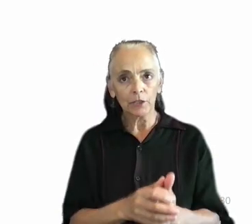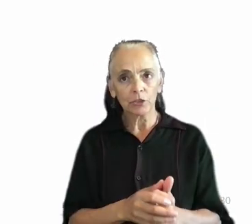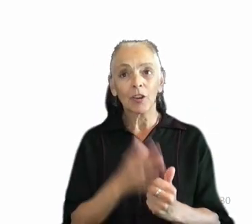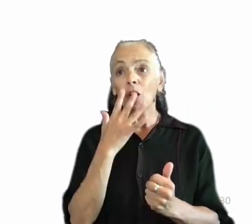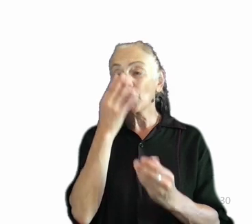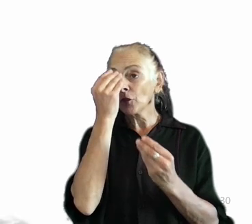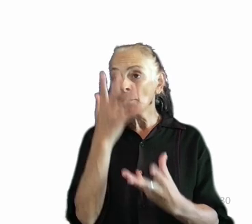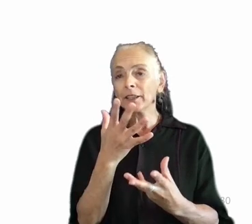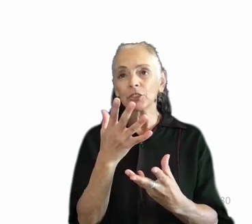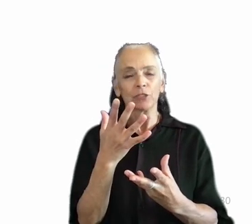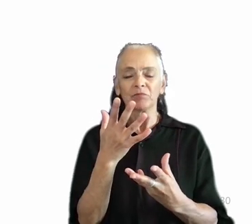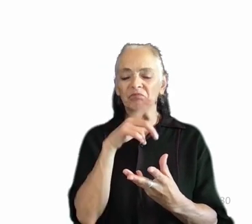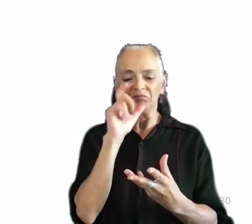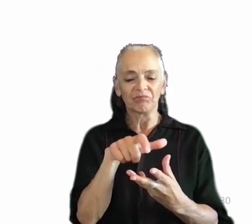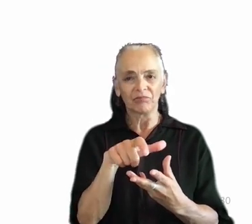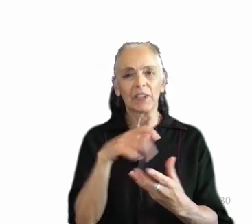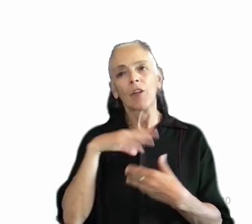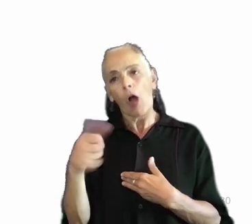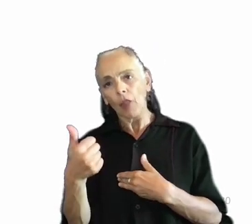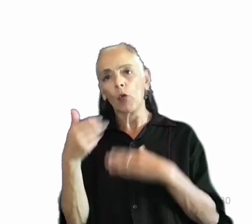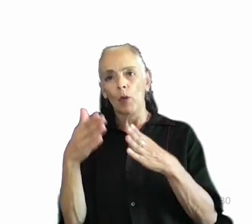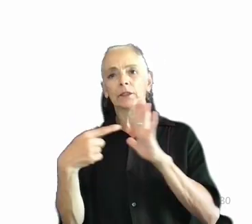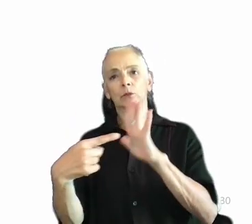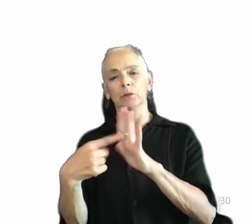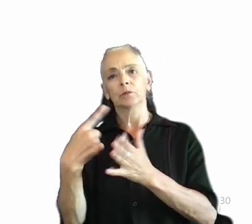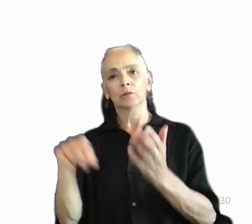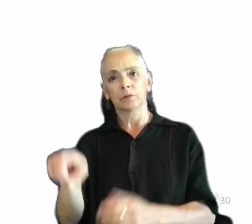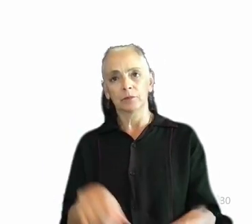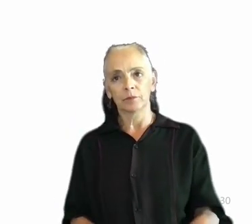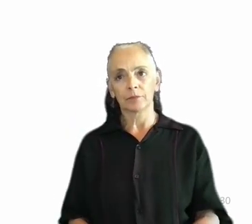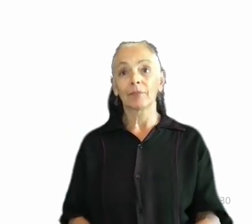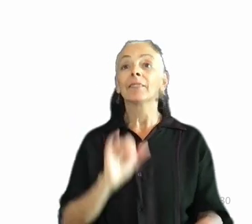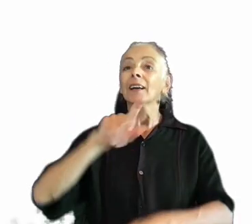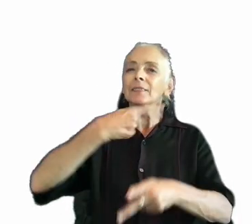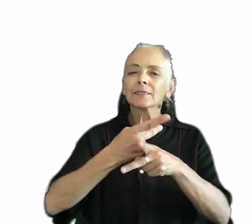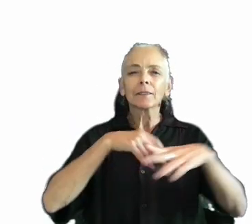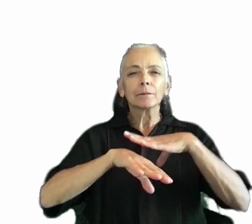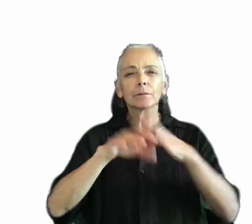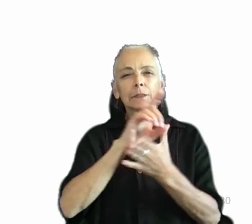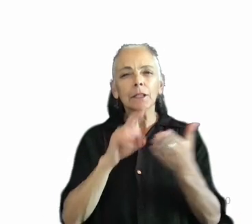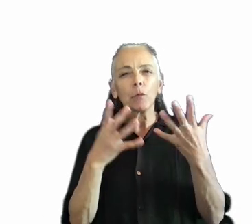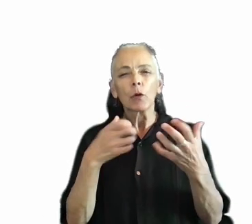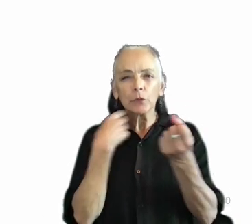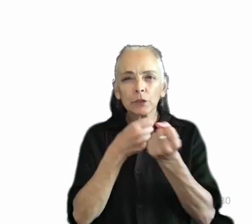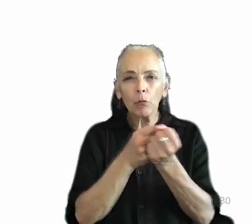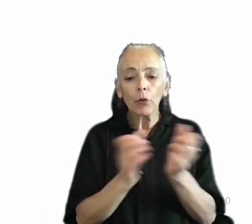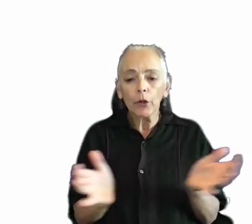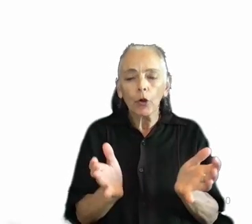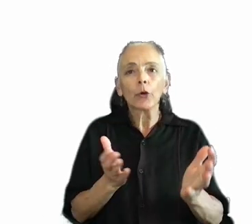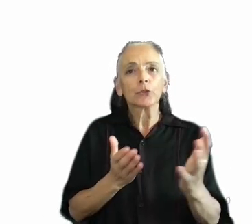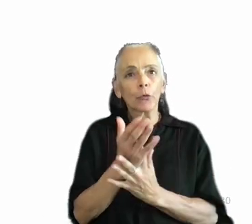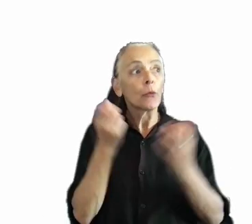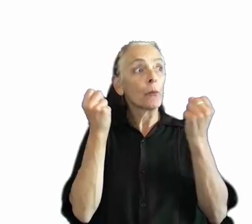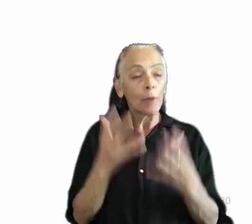indicators. This is the kind of accessible design we hope to support and encourage through our many user research touchpoints